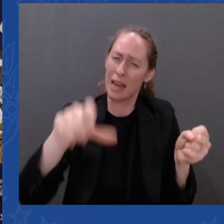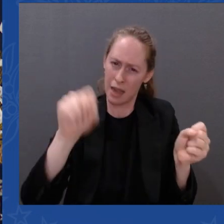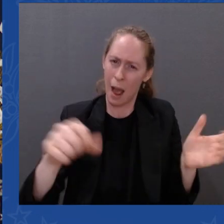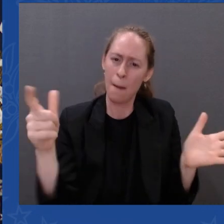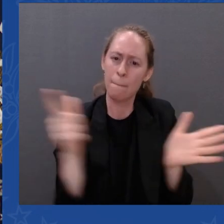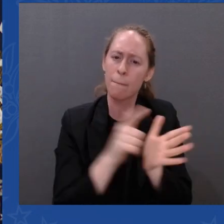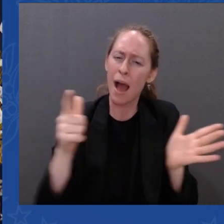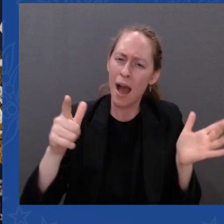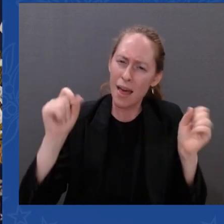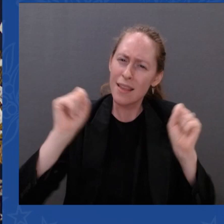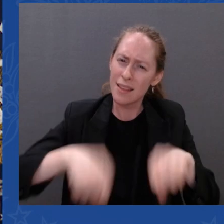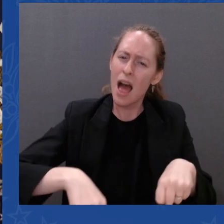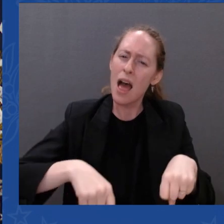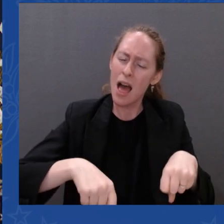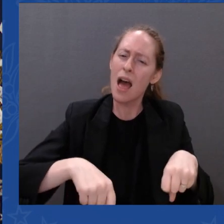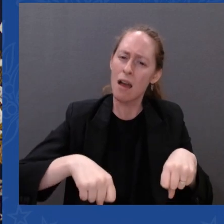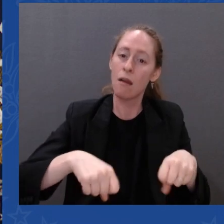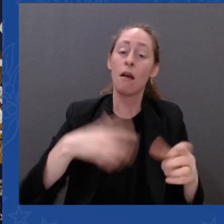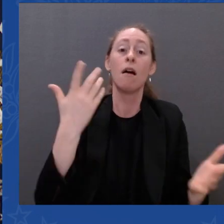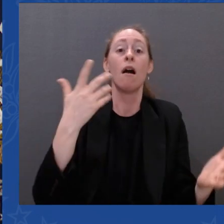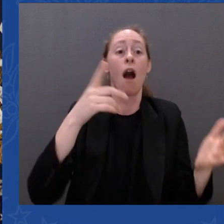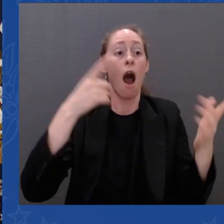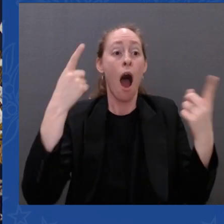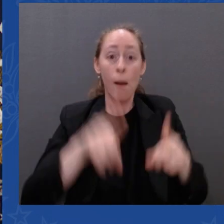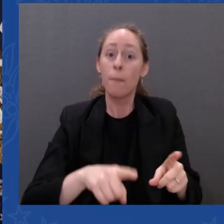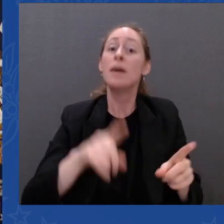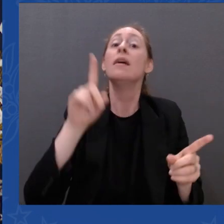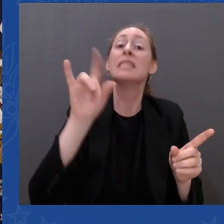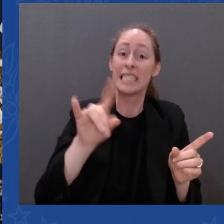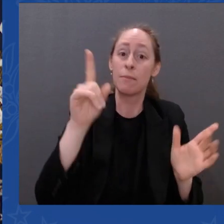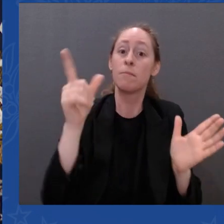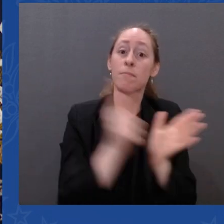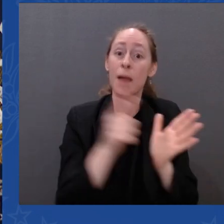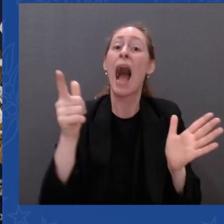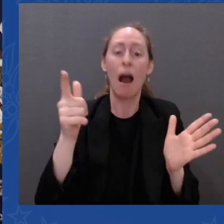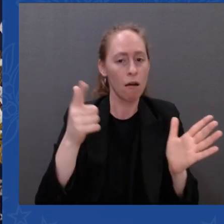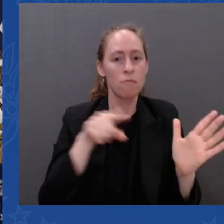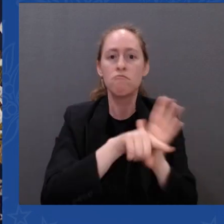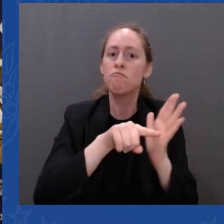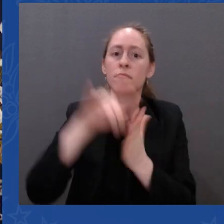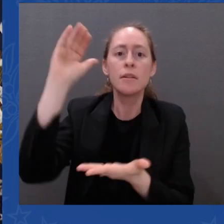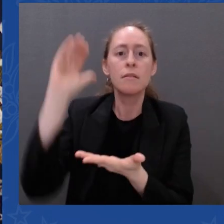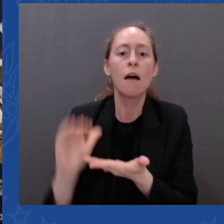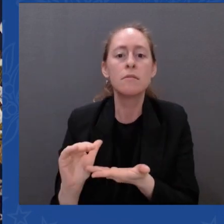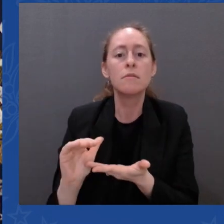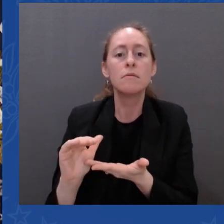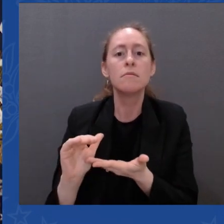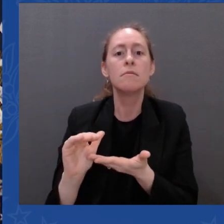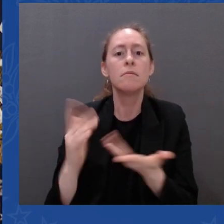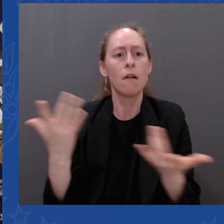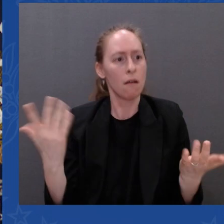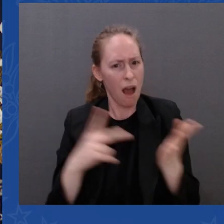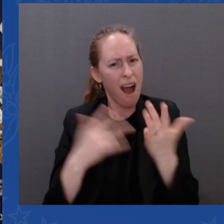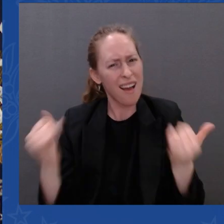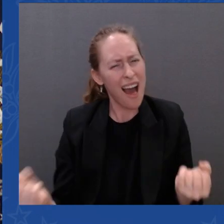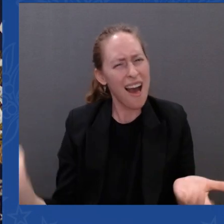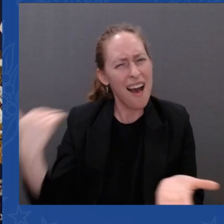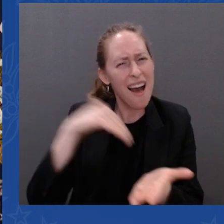18-year-old kid can walk into a gun store and buy two assault weapons is just wrong.